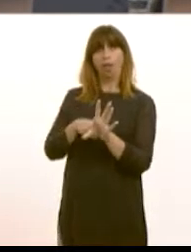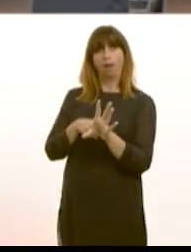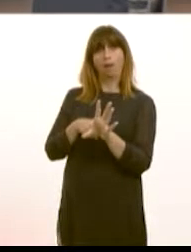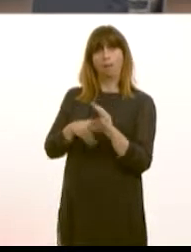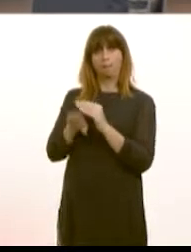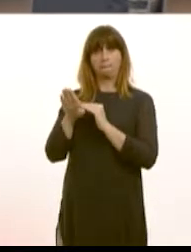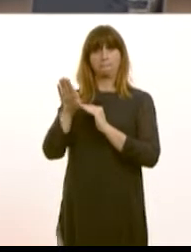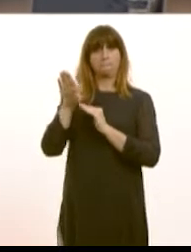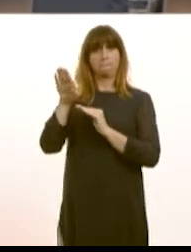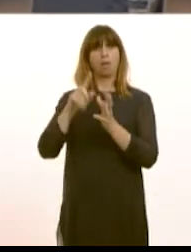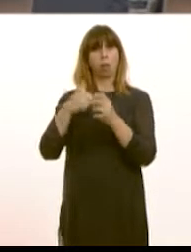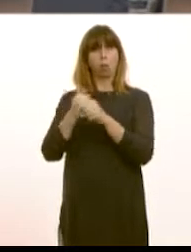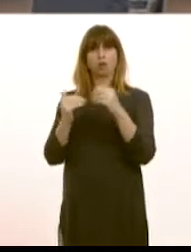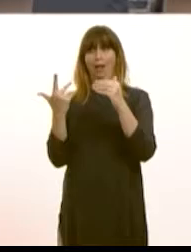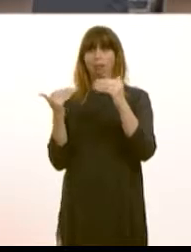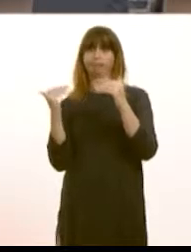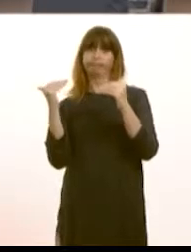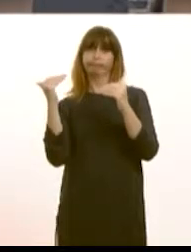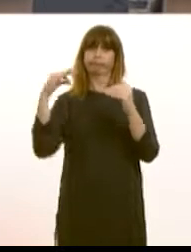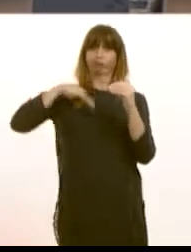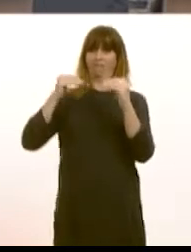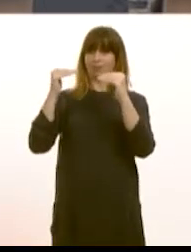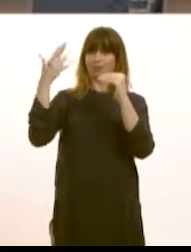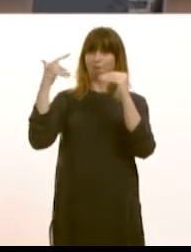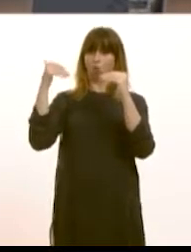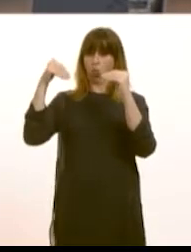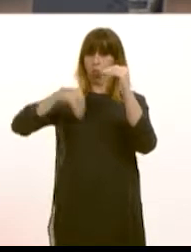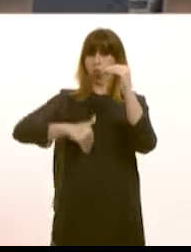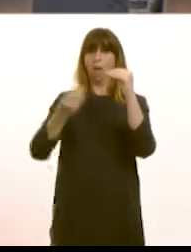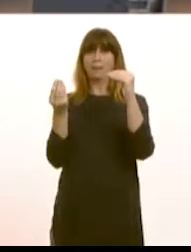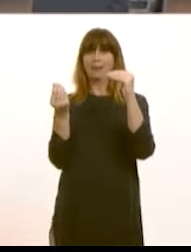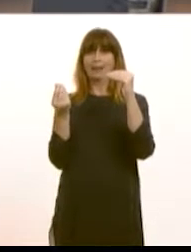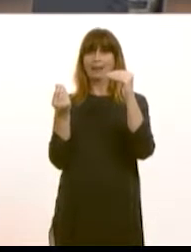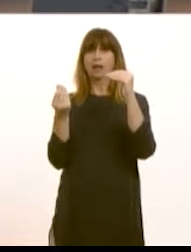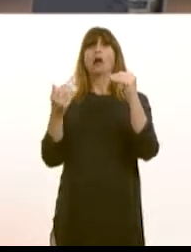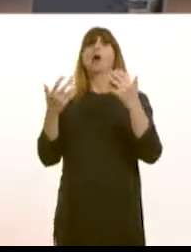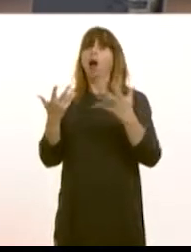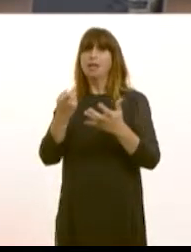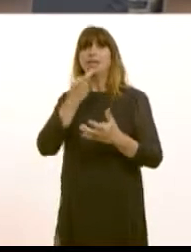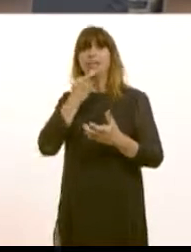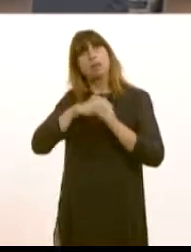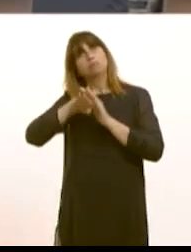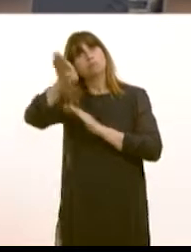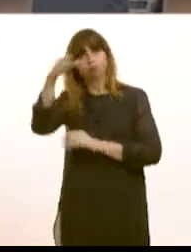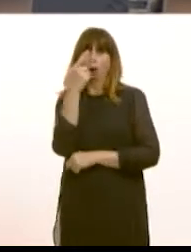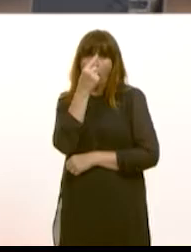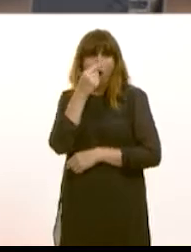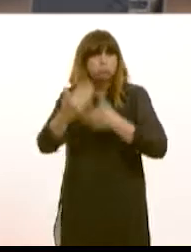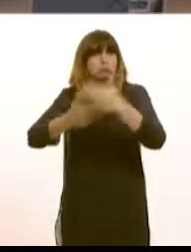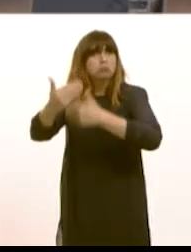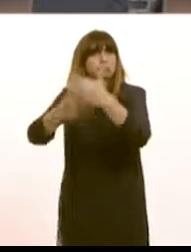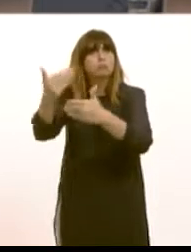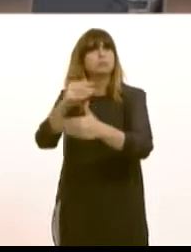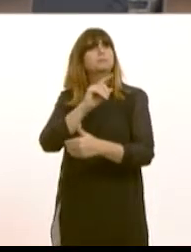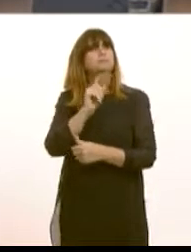it'll be a in August. So we are seeing progress in steelmaking in ways it's viable, as we said. But when you met the Prime Minister, you talked